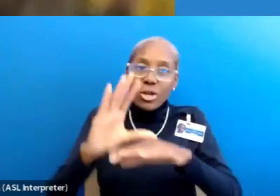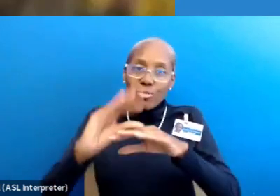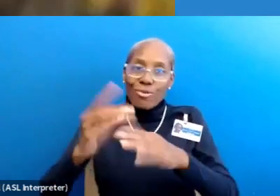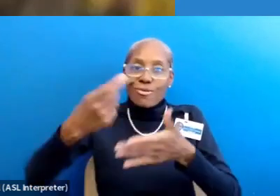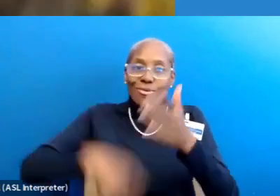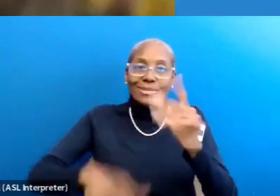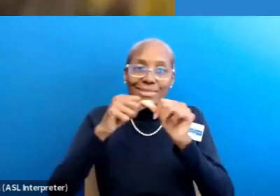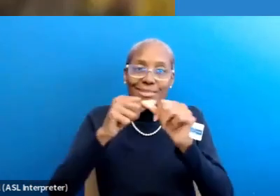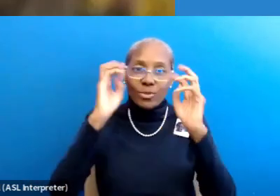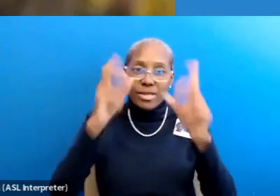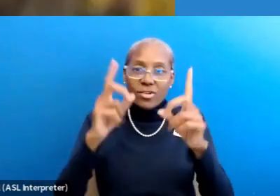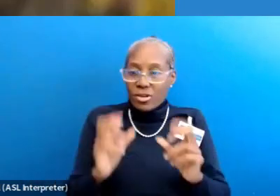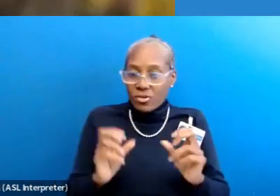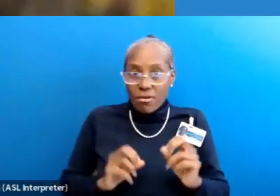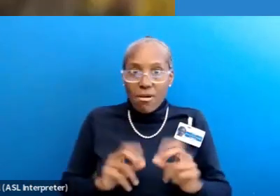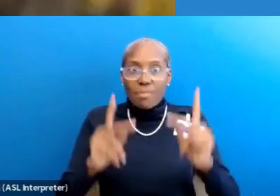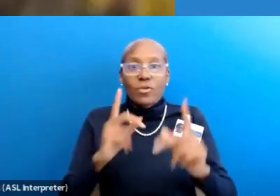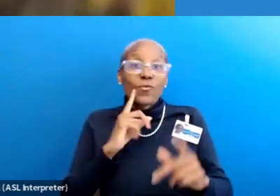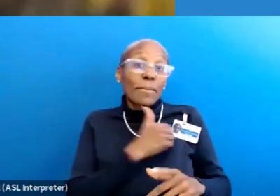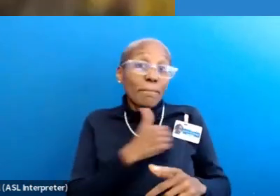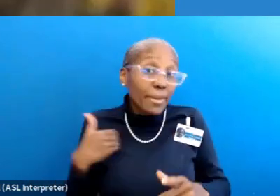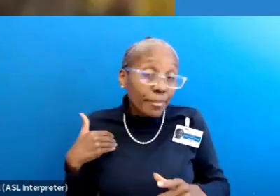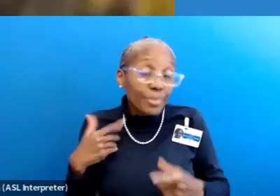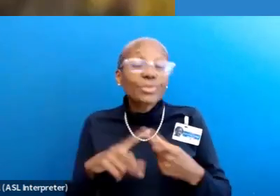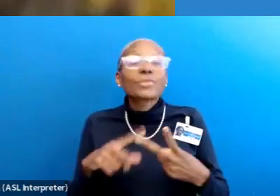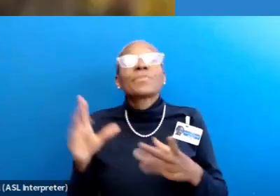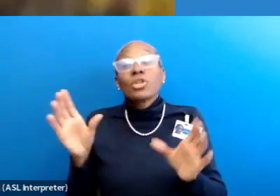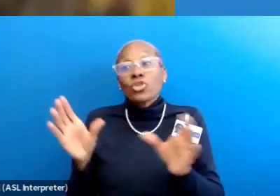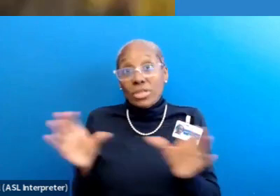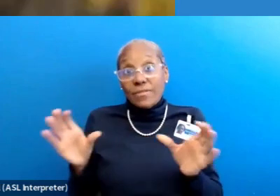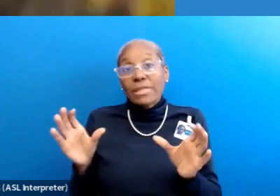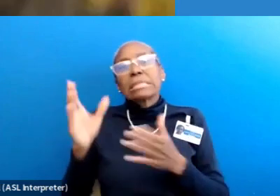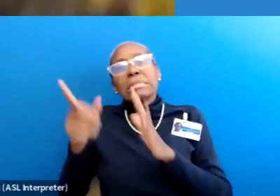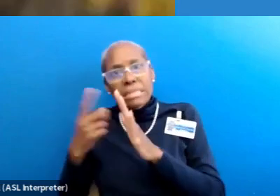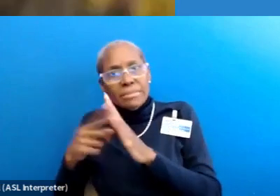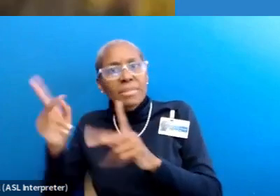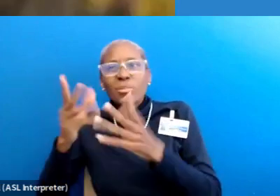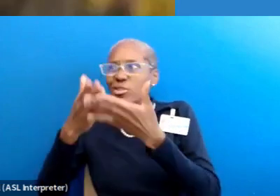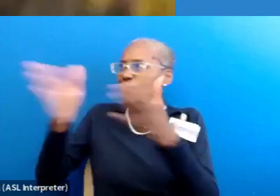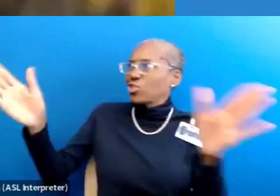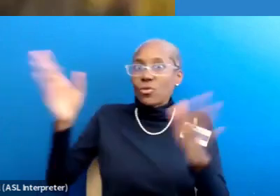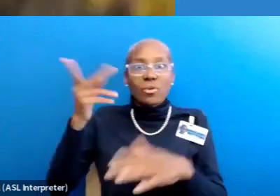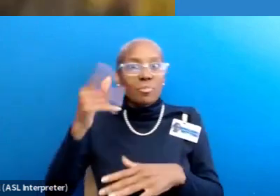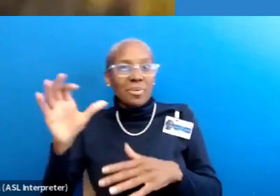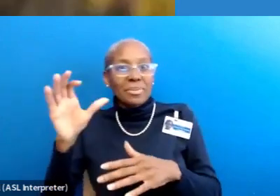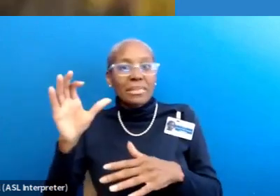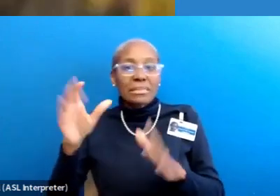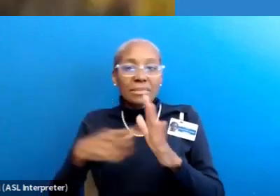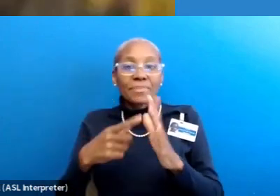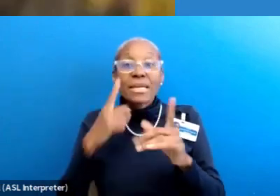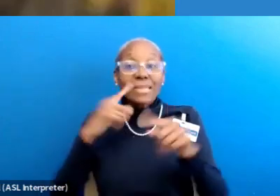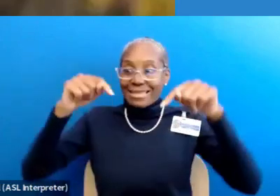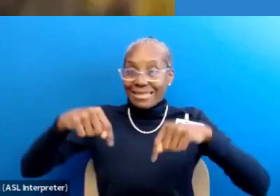continuing education opportunities to members, to certificates, and sometimes even to the general interpreter public like